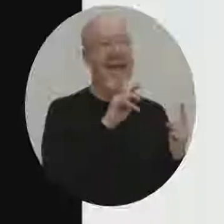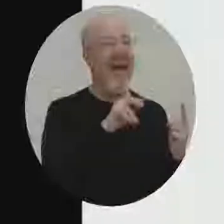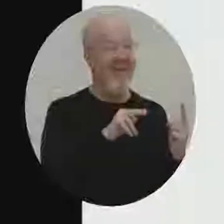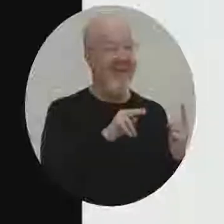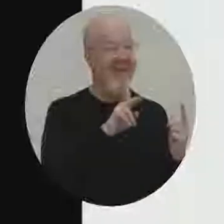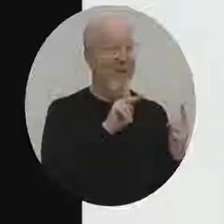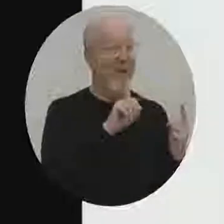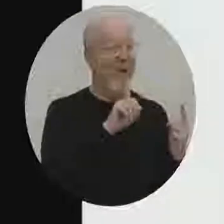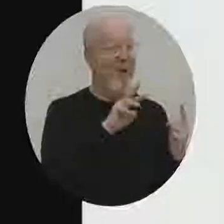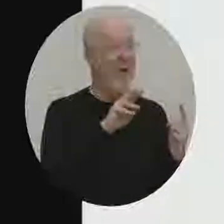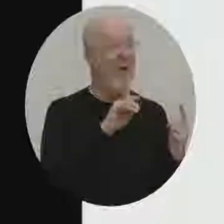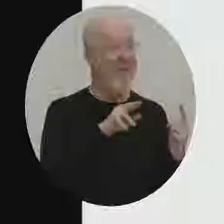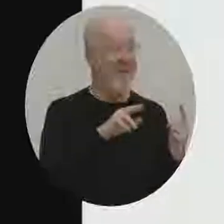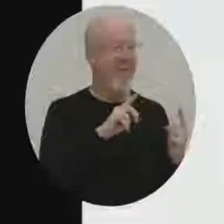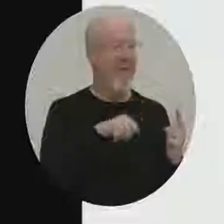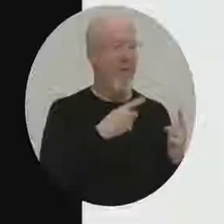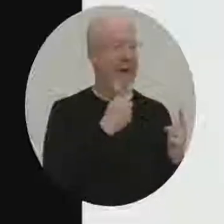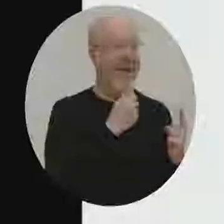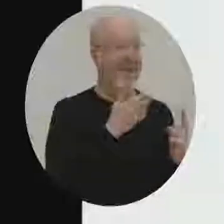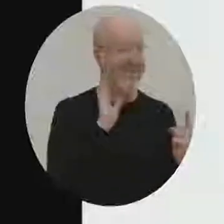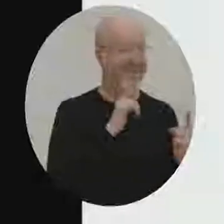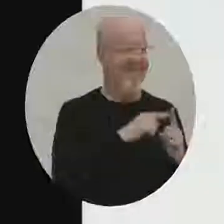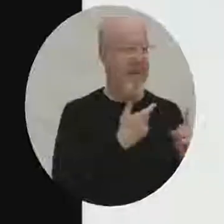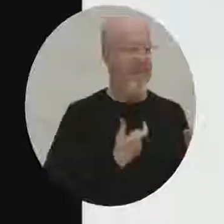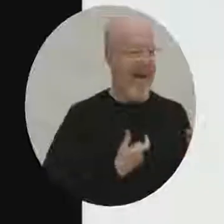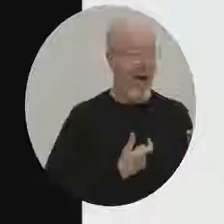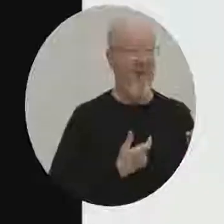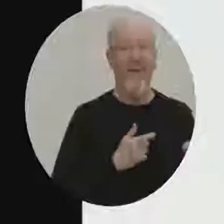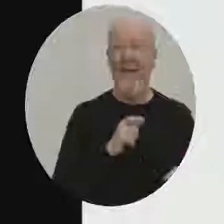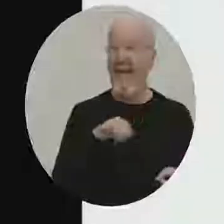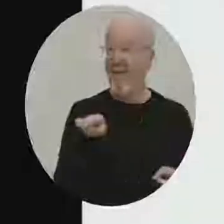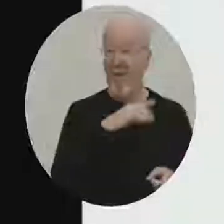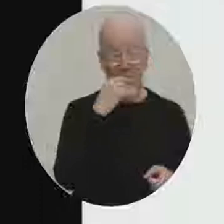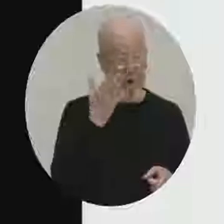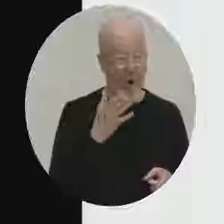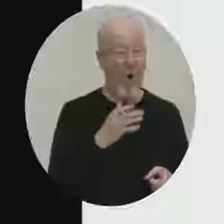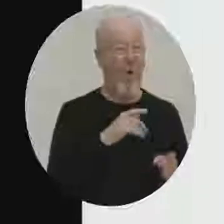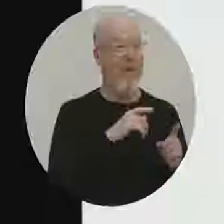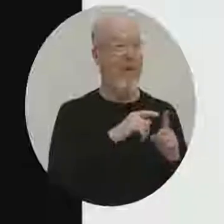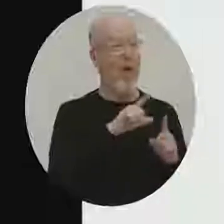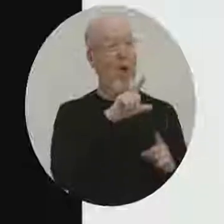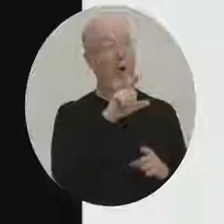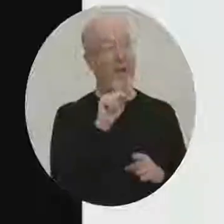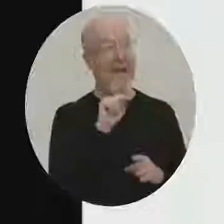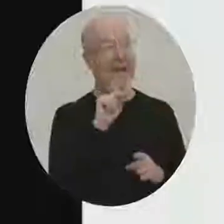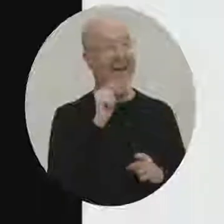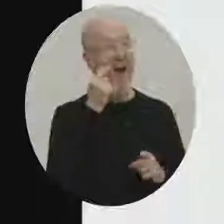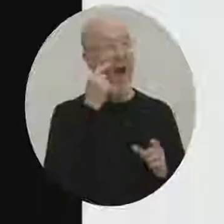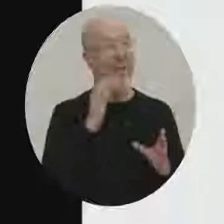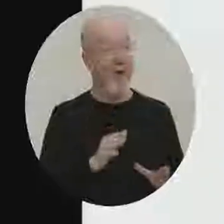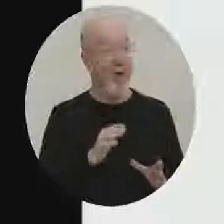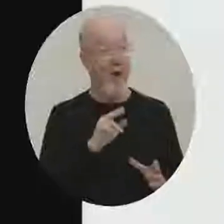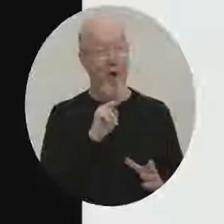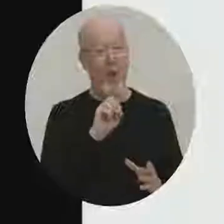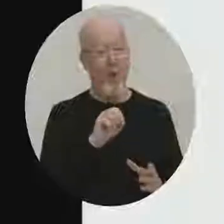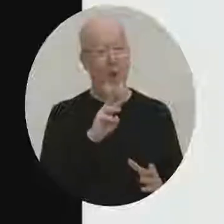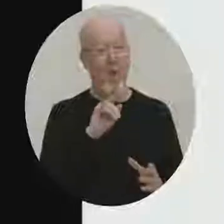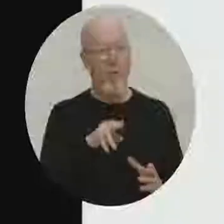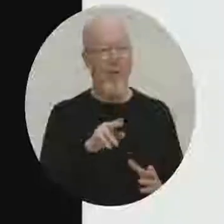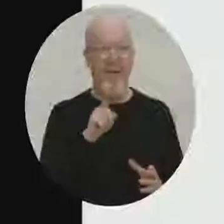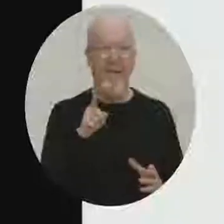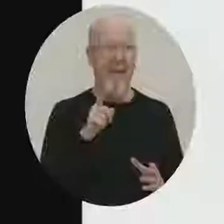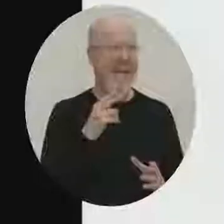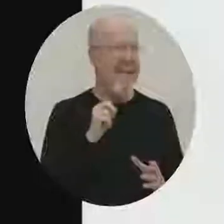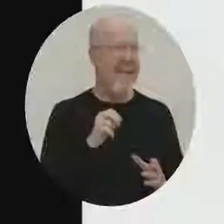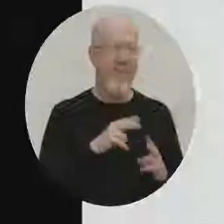when he was mayor of the city and county of San Francisco. And those of who may not know it, Lieutenant Governor Newsom is actually incredibly passionate